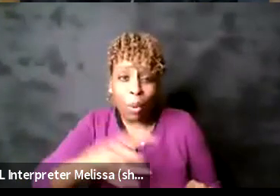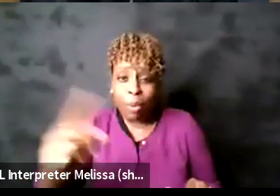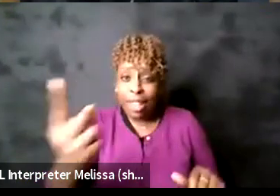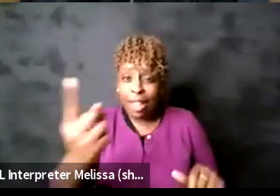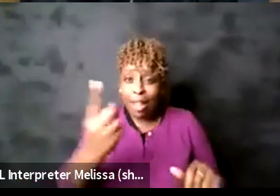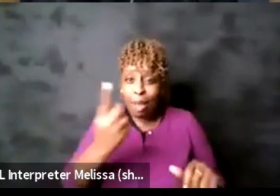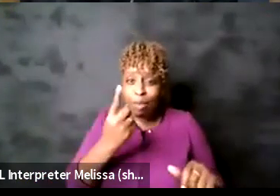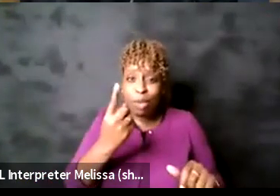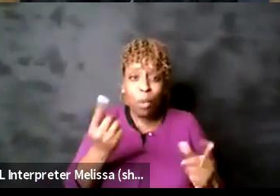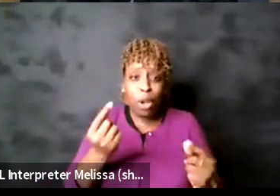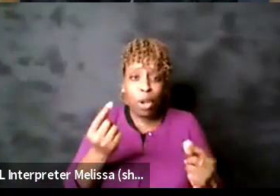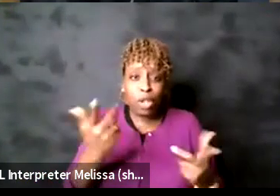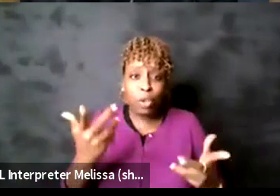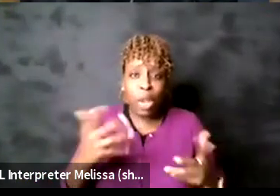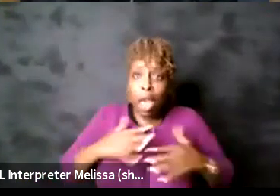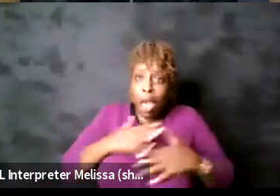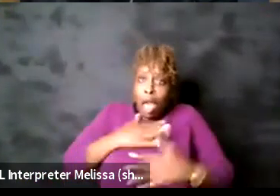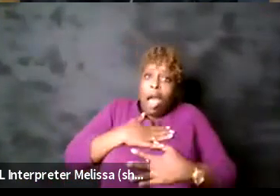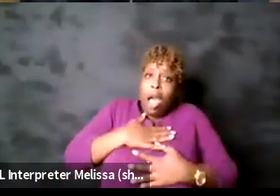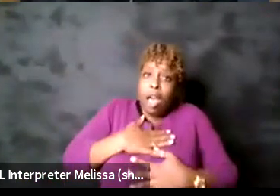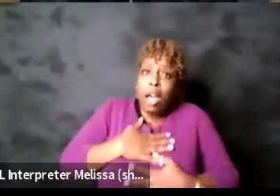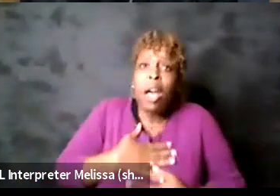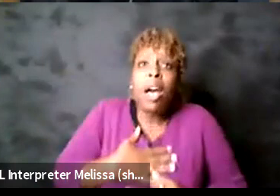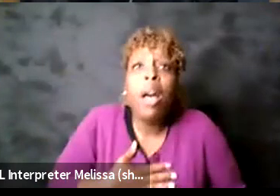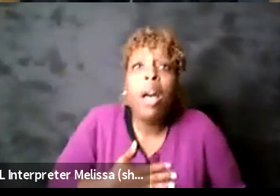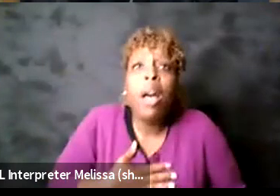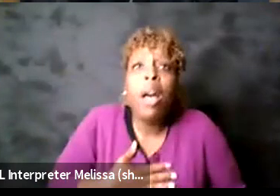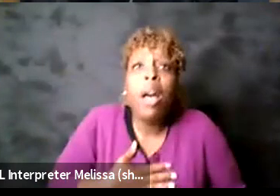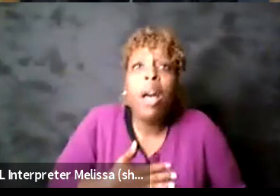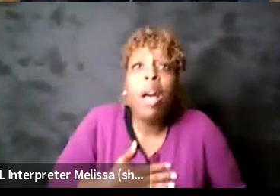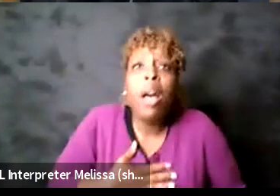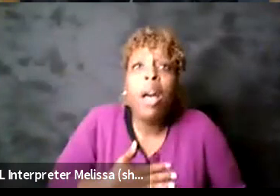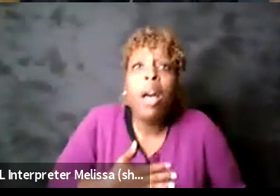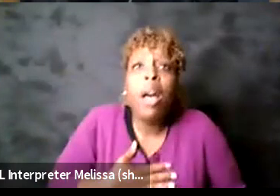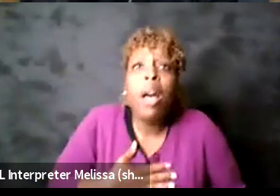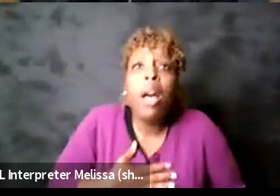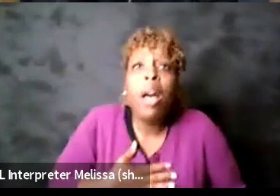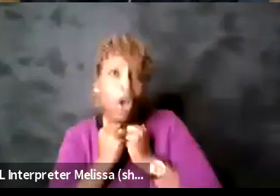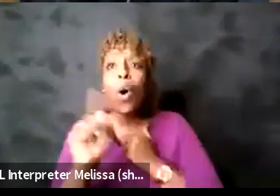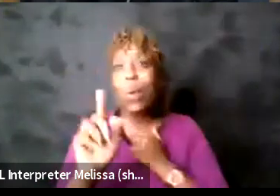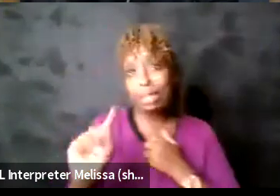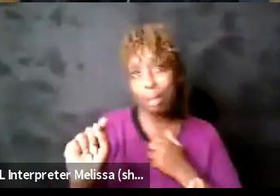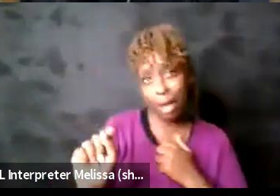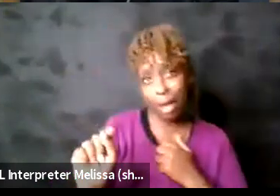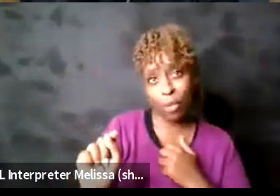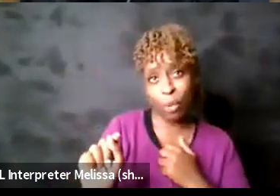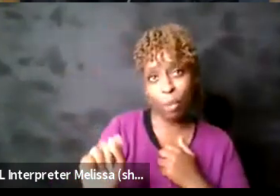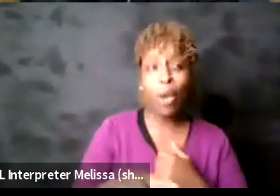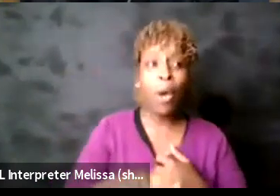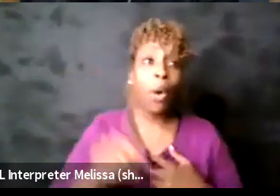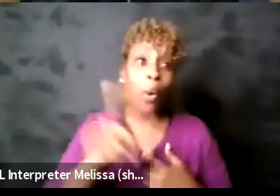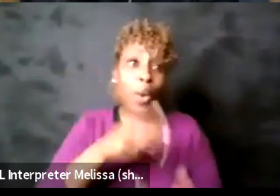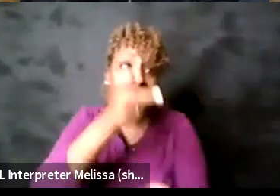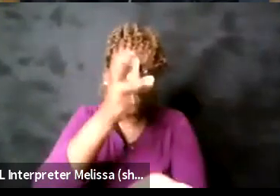they will ask me where the bathroom is they will ask me for parking they will not talk to anybody else because I am the face that they feel comfortable with